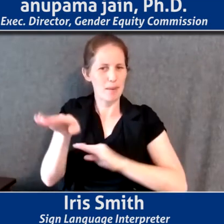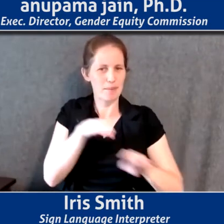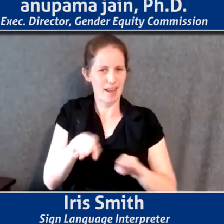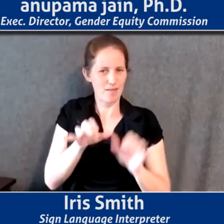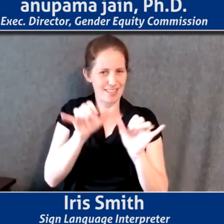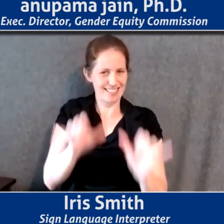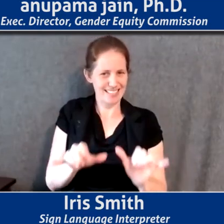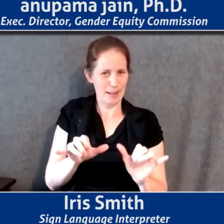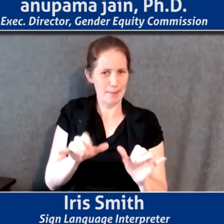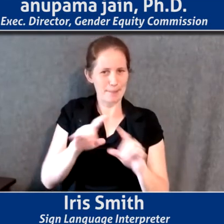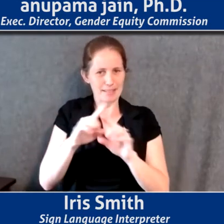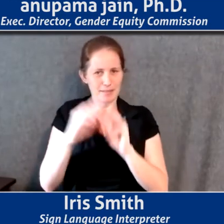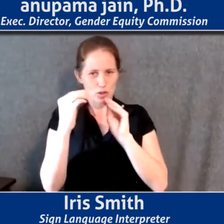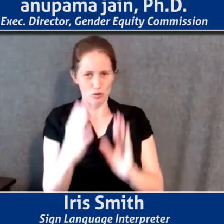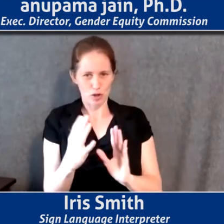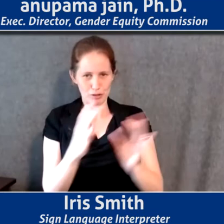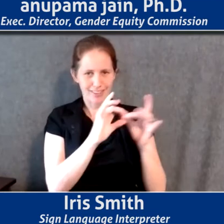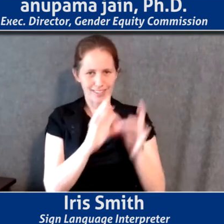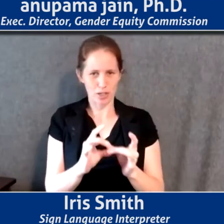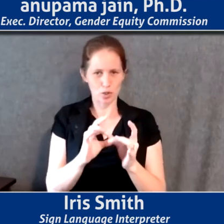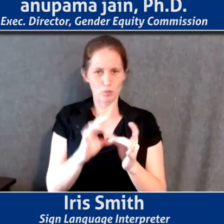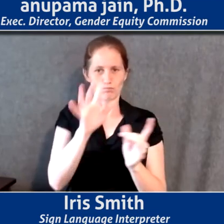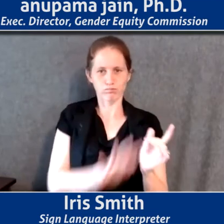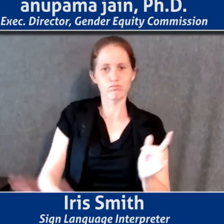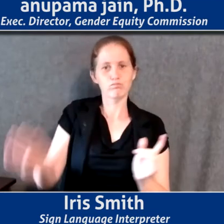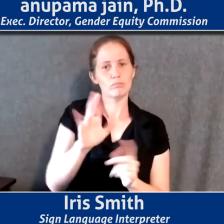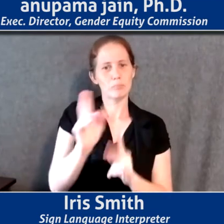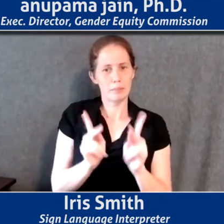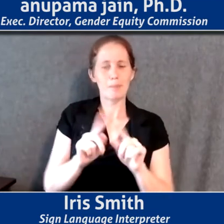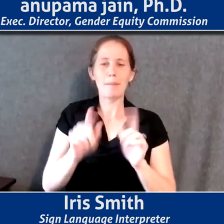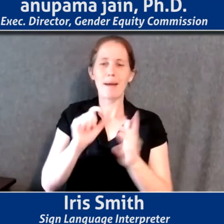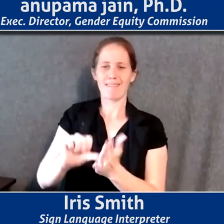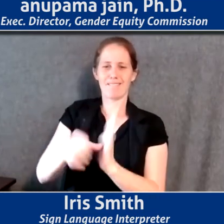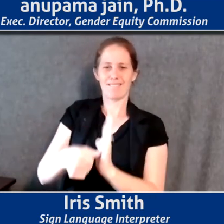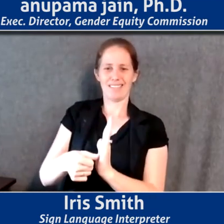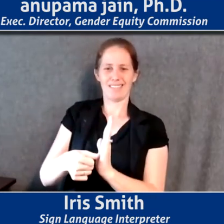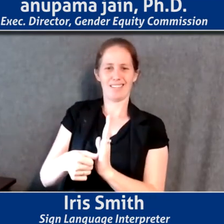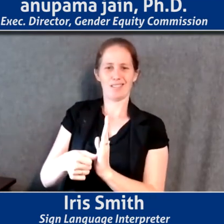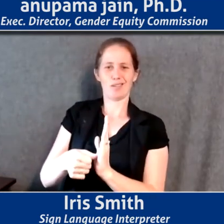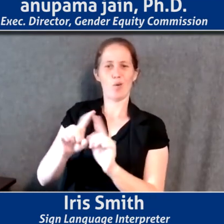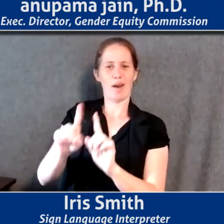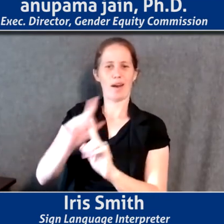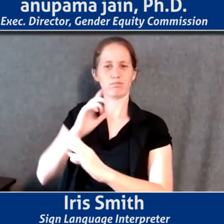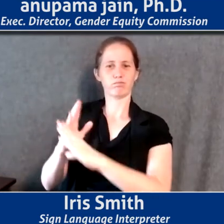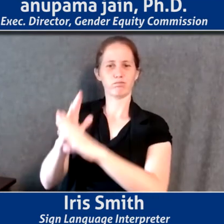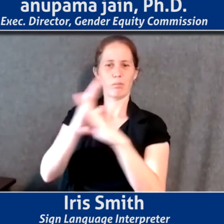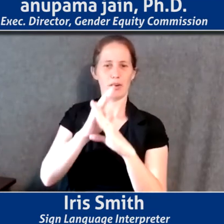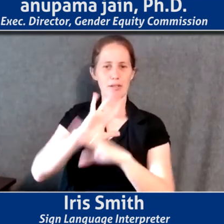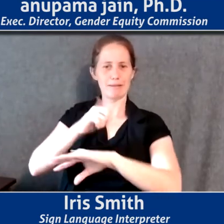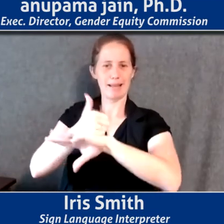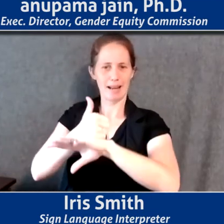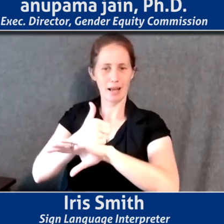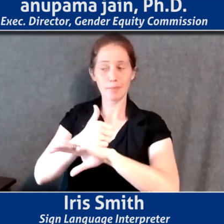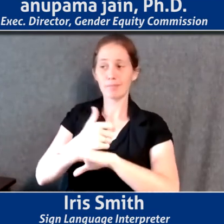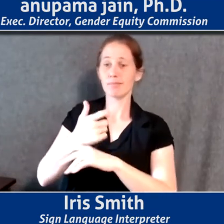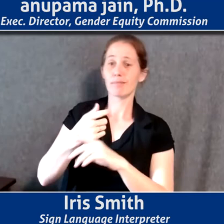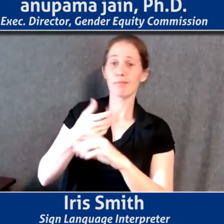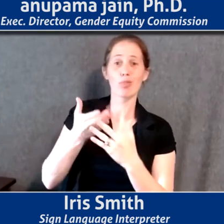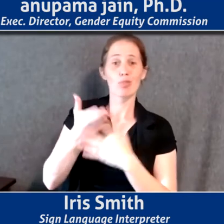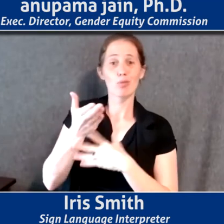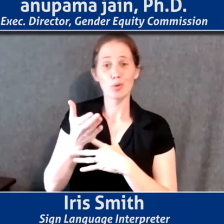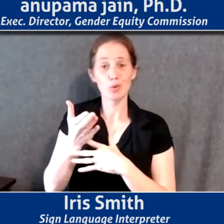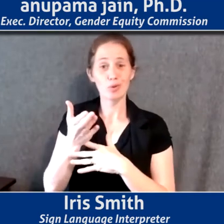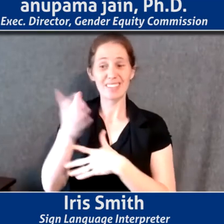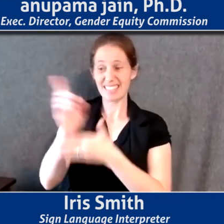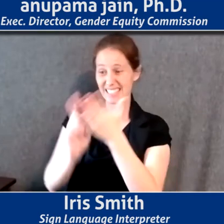and structures relative to all people, but with a special emphasis on where there have been barriers in place, put in place by design or lack thereof,